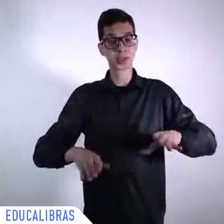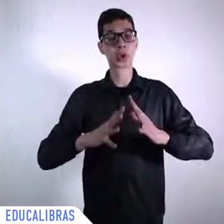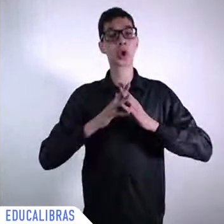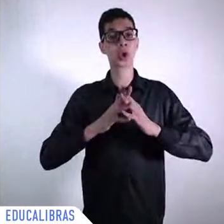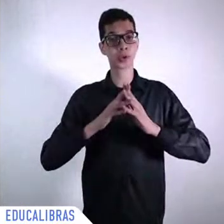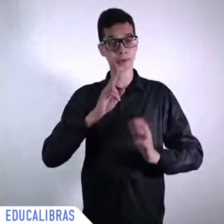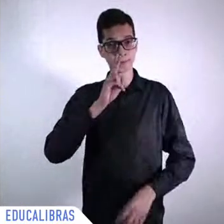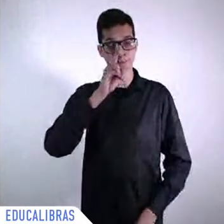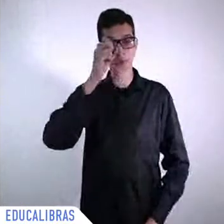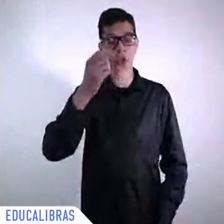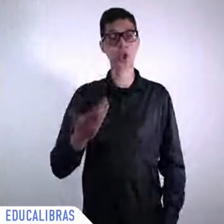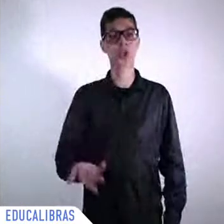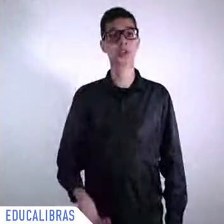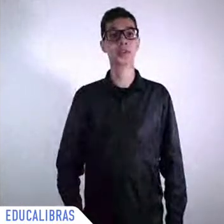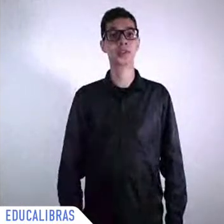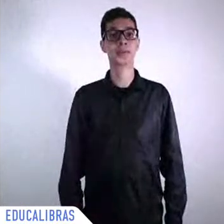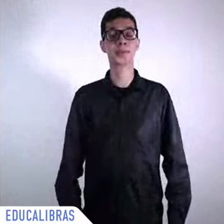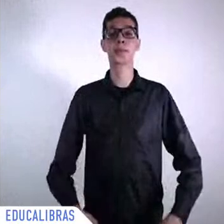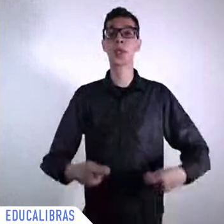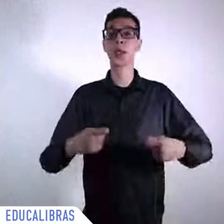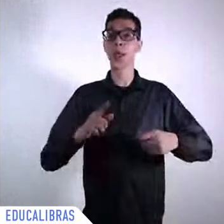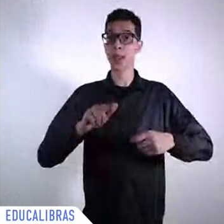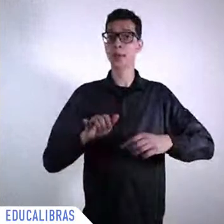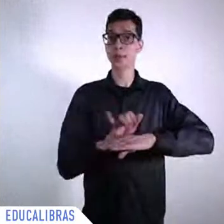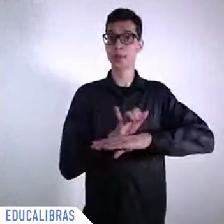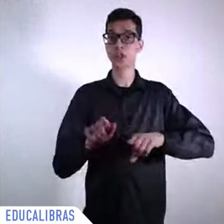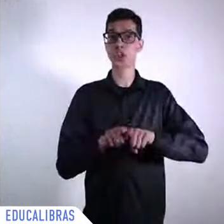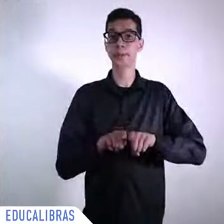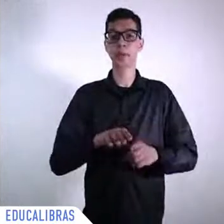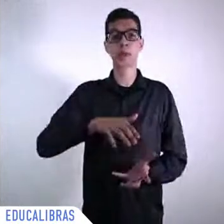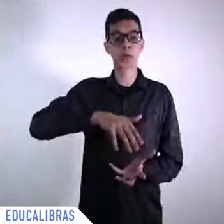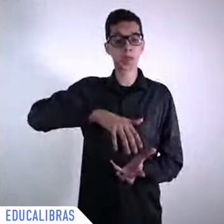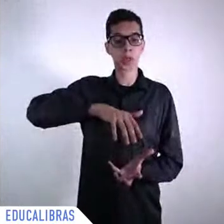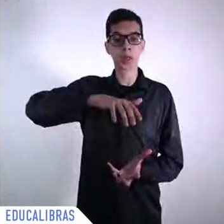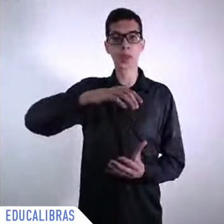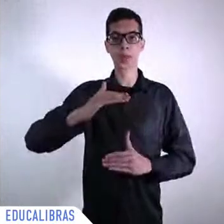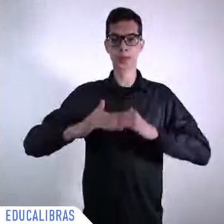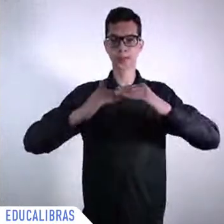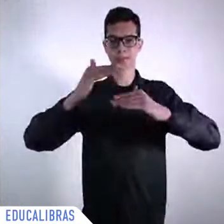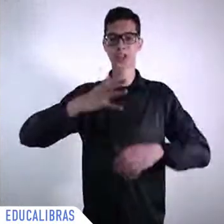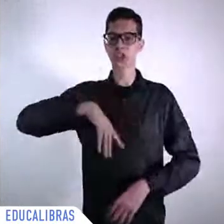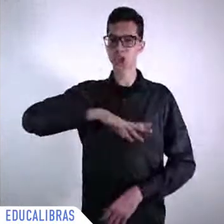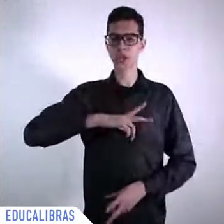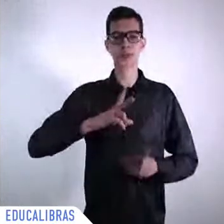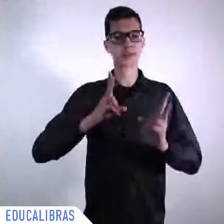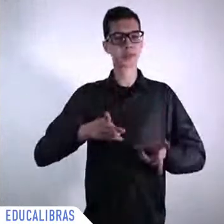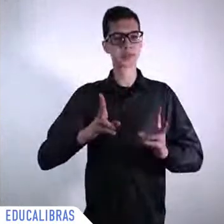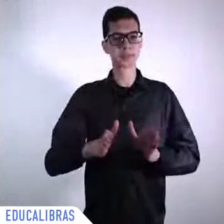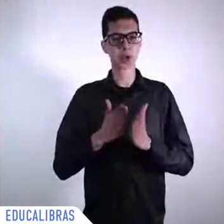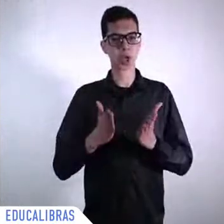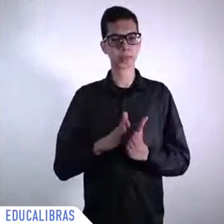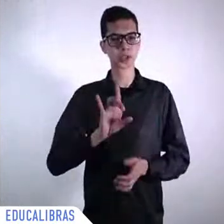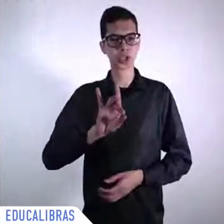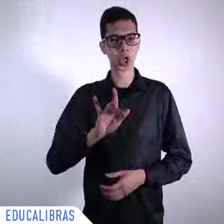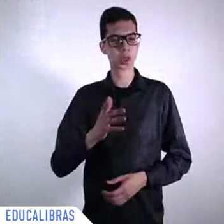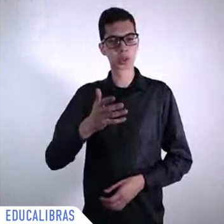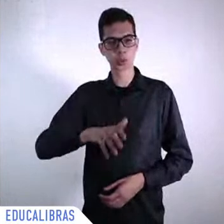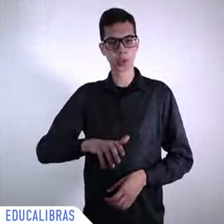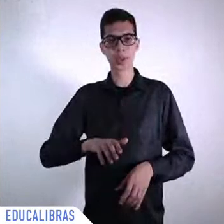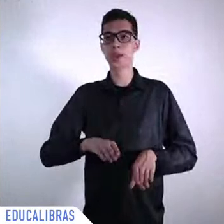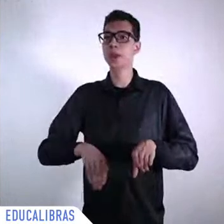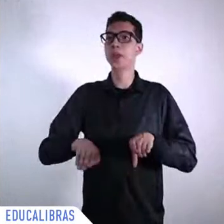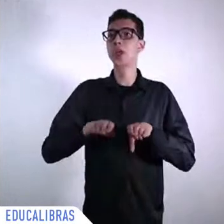don't want to be poorer and more equal we want to be less poor and more equal